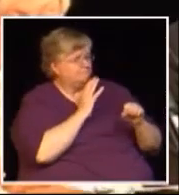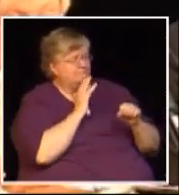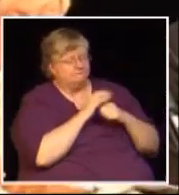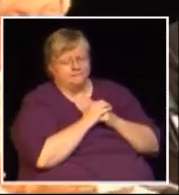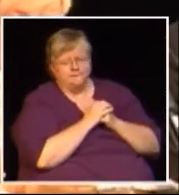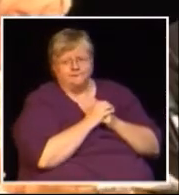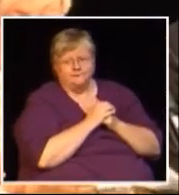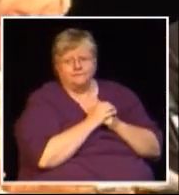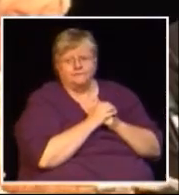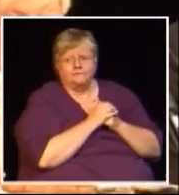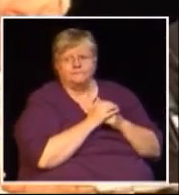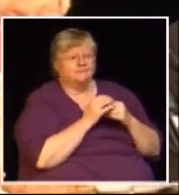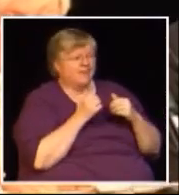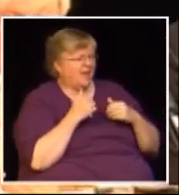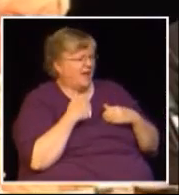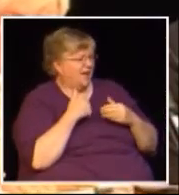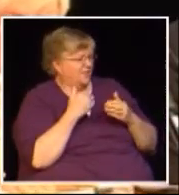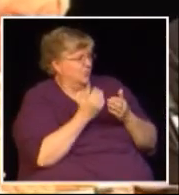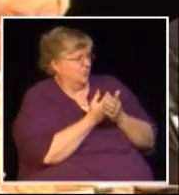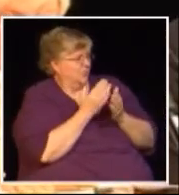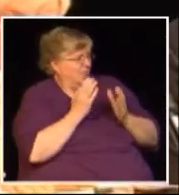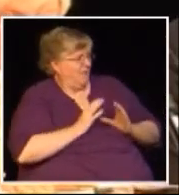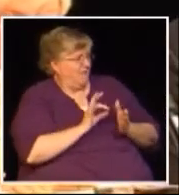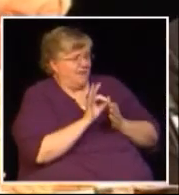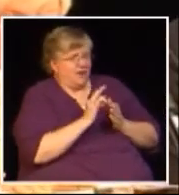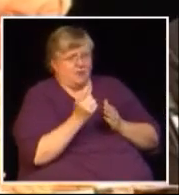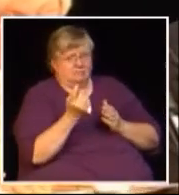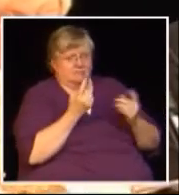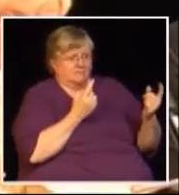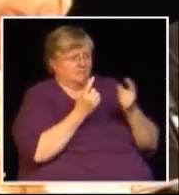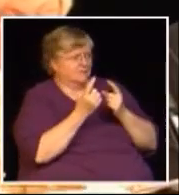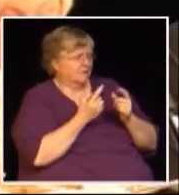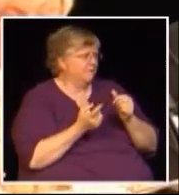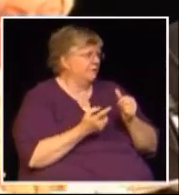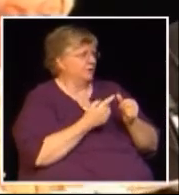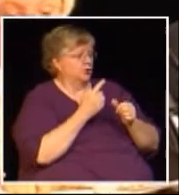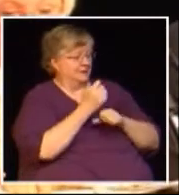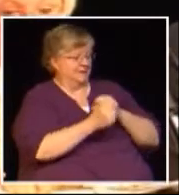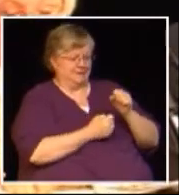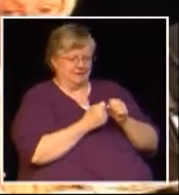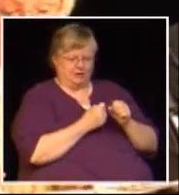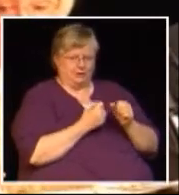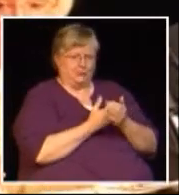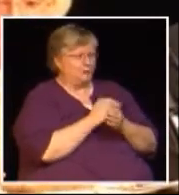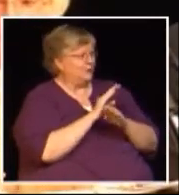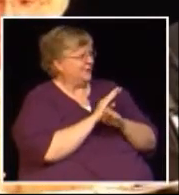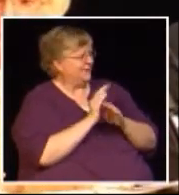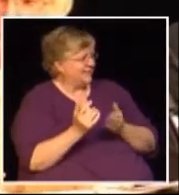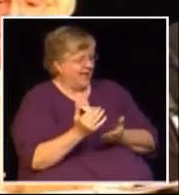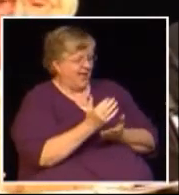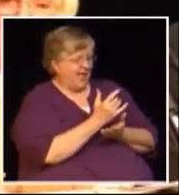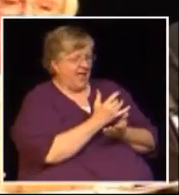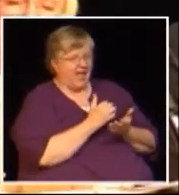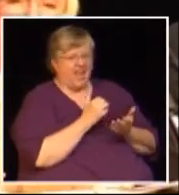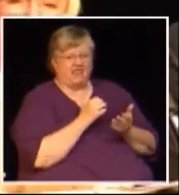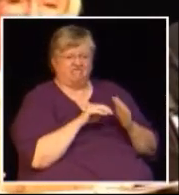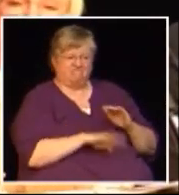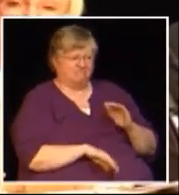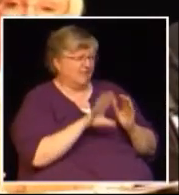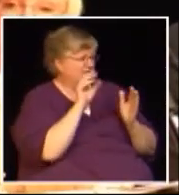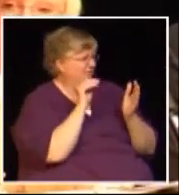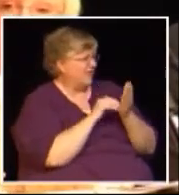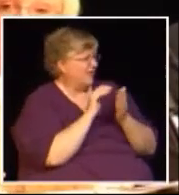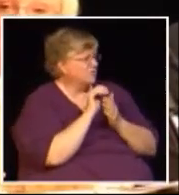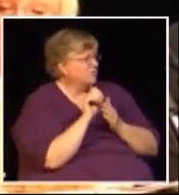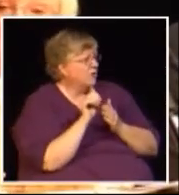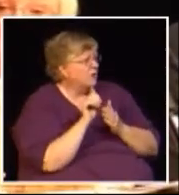client that's just starting out and they already you know their first year of revenue was was not